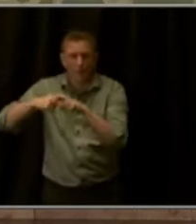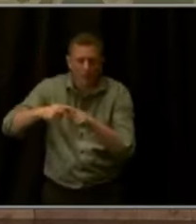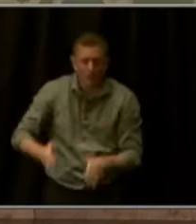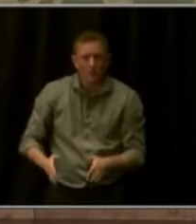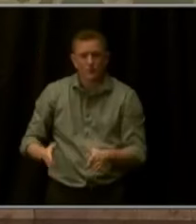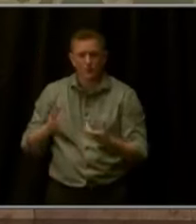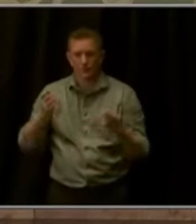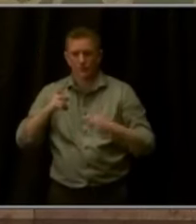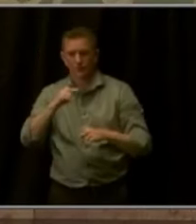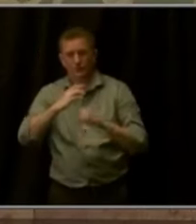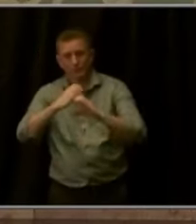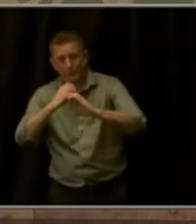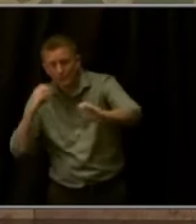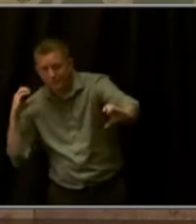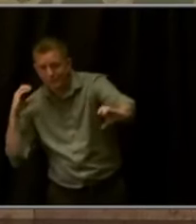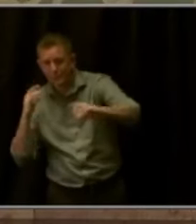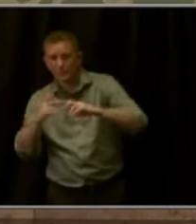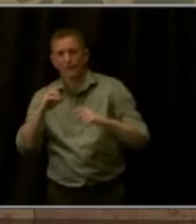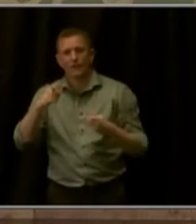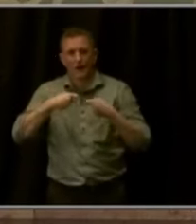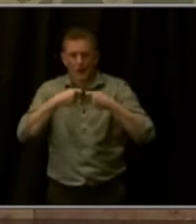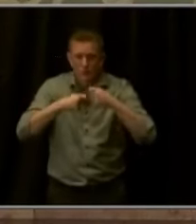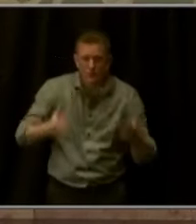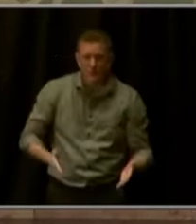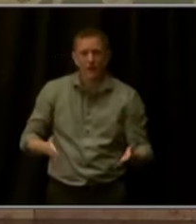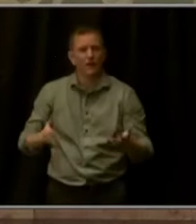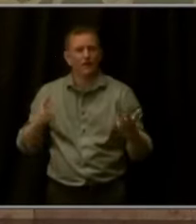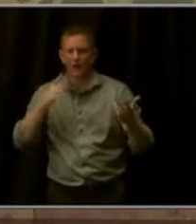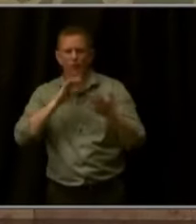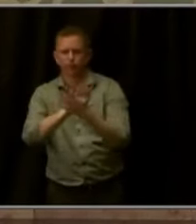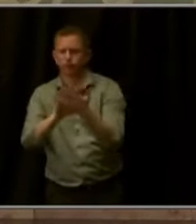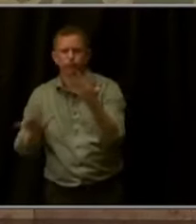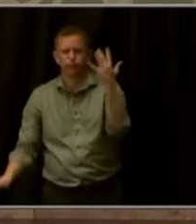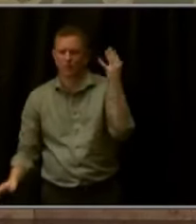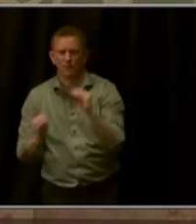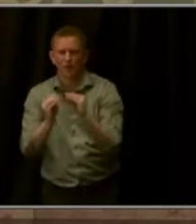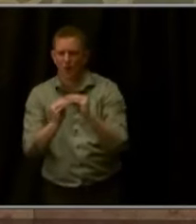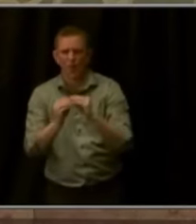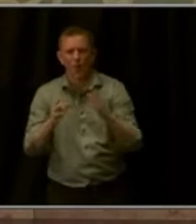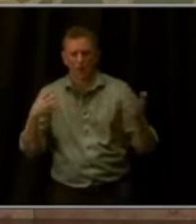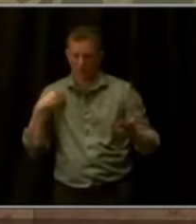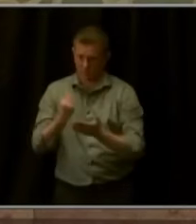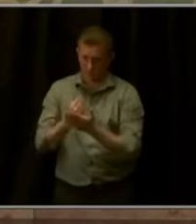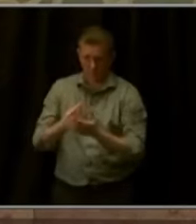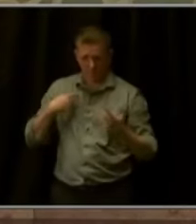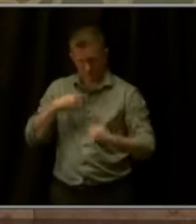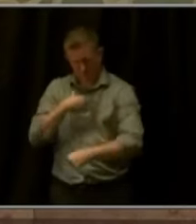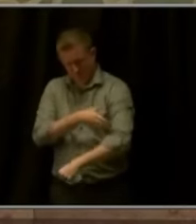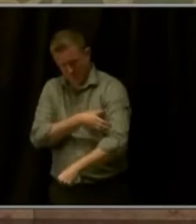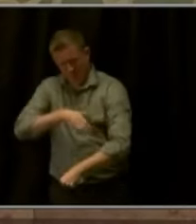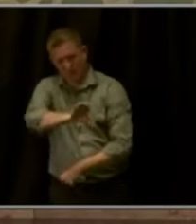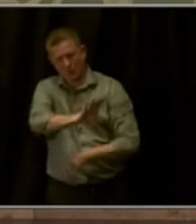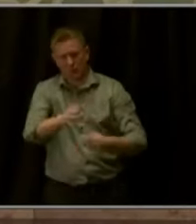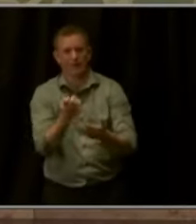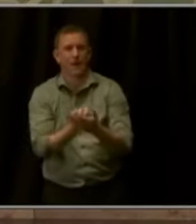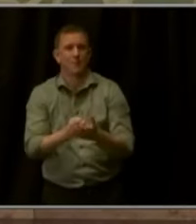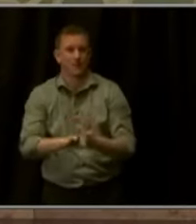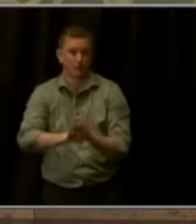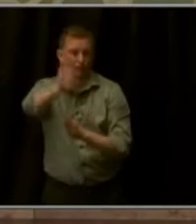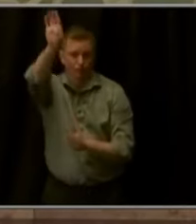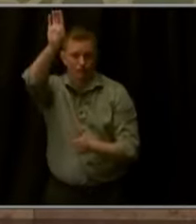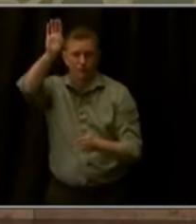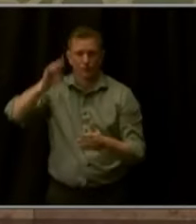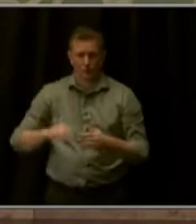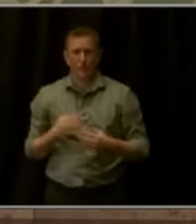electricians, and more, earning a good living and powering our economy. Colorado is truly becoming a